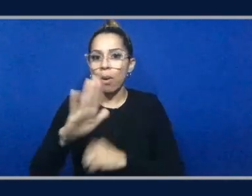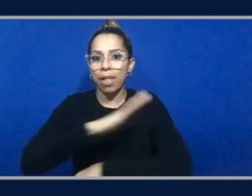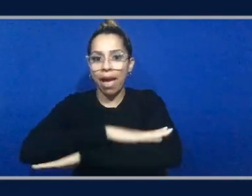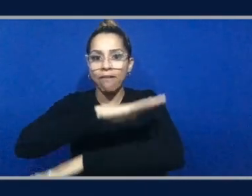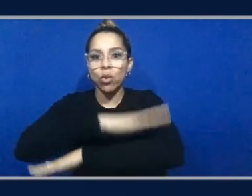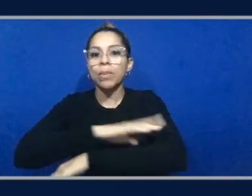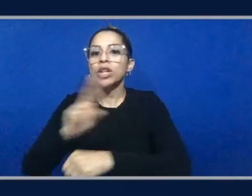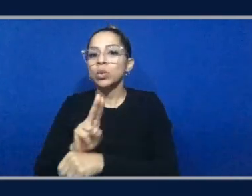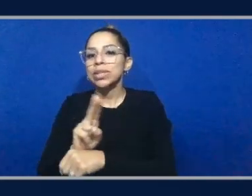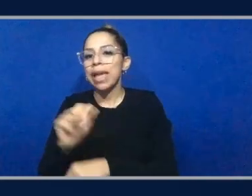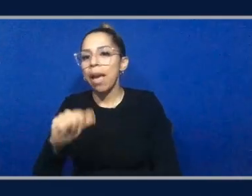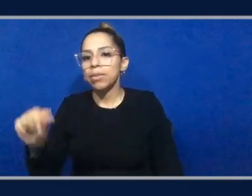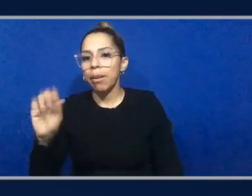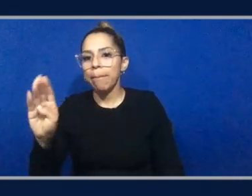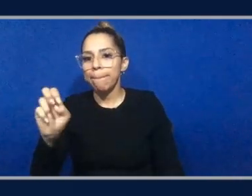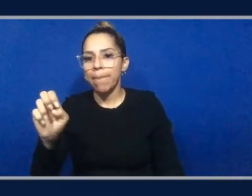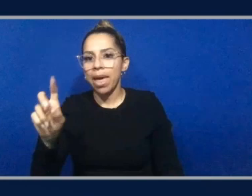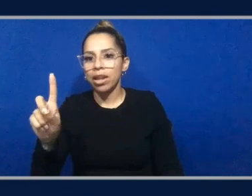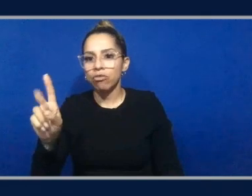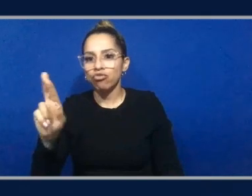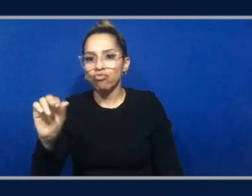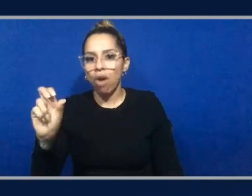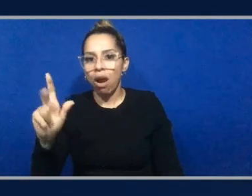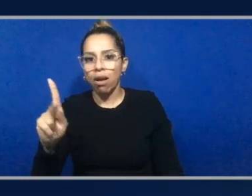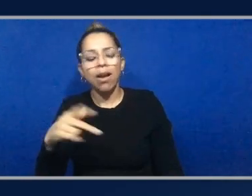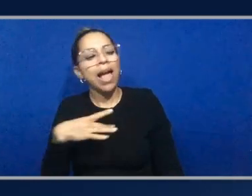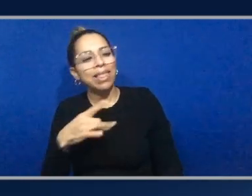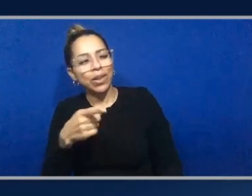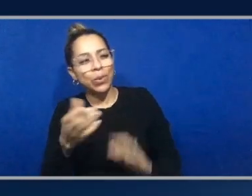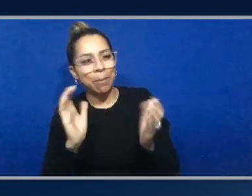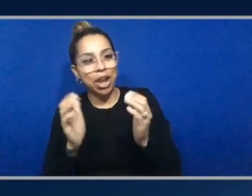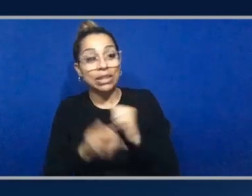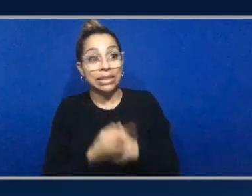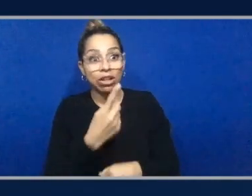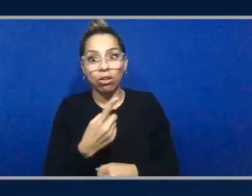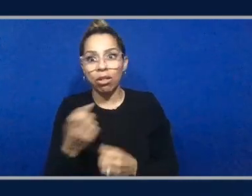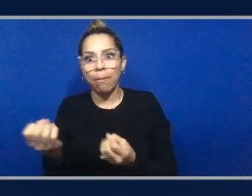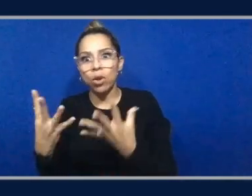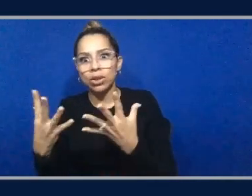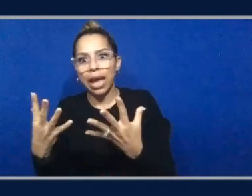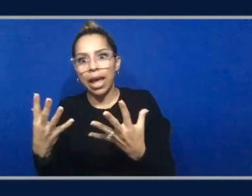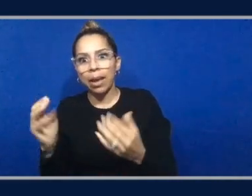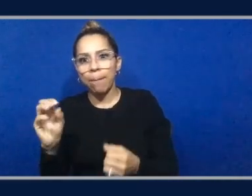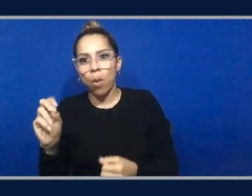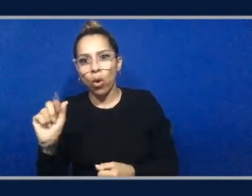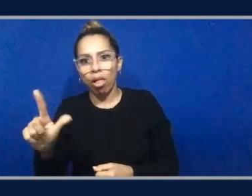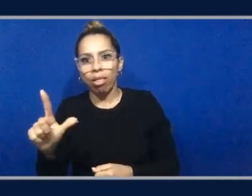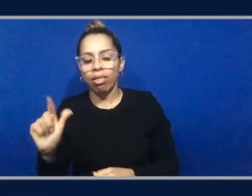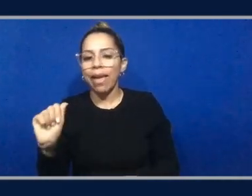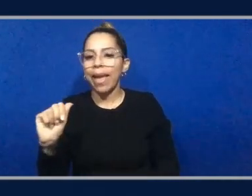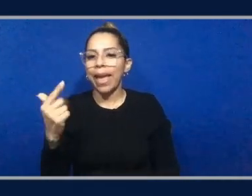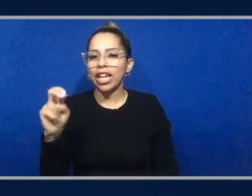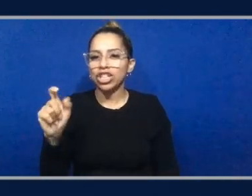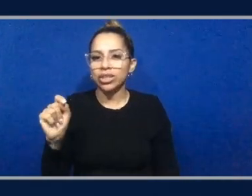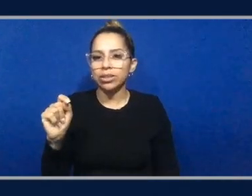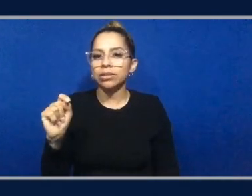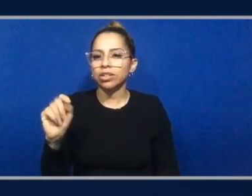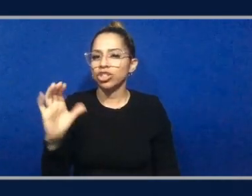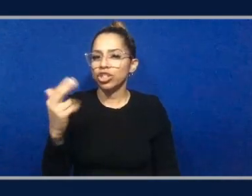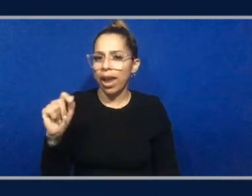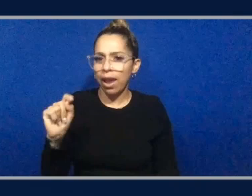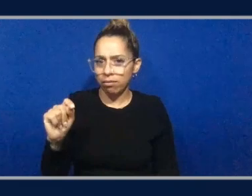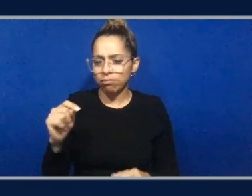I like how you called out single versus multimodal agents. Chat, if you're out there, you're experimenting, let us know if you're using single or multi-agent flows,